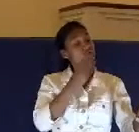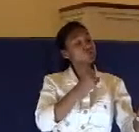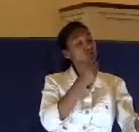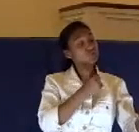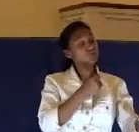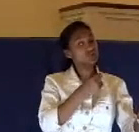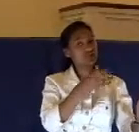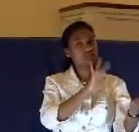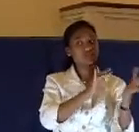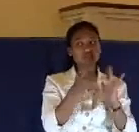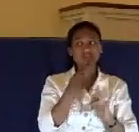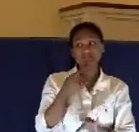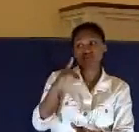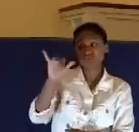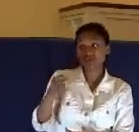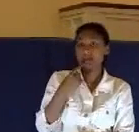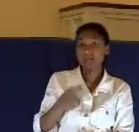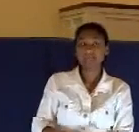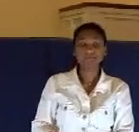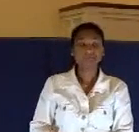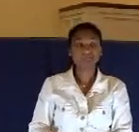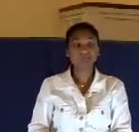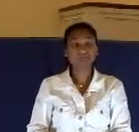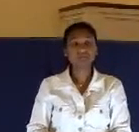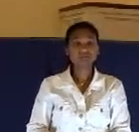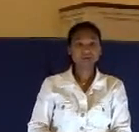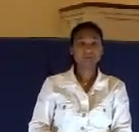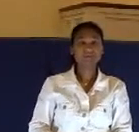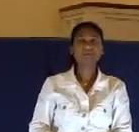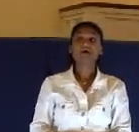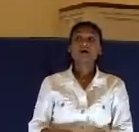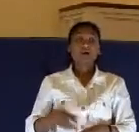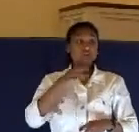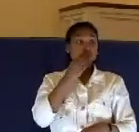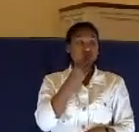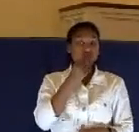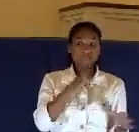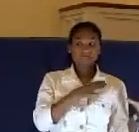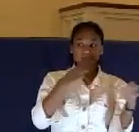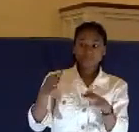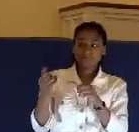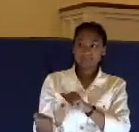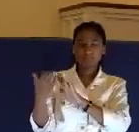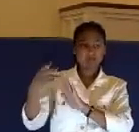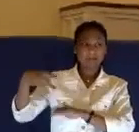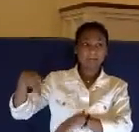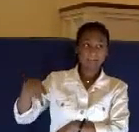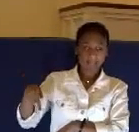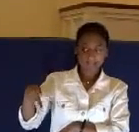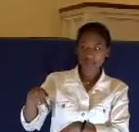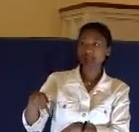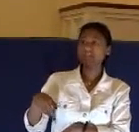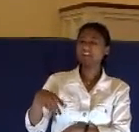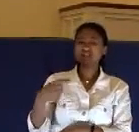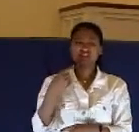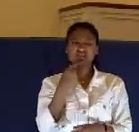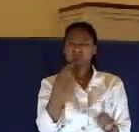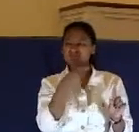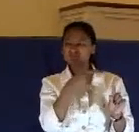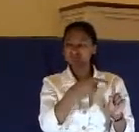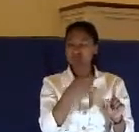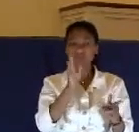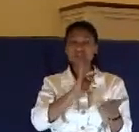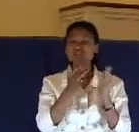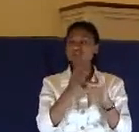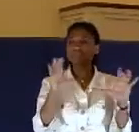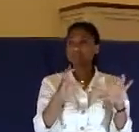they bring him in and they accuse him of all kind of things. And as Pilate examines Jesus, he's not concerned about the religious charges that